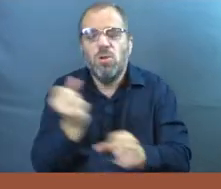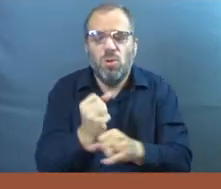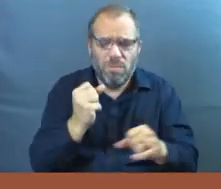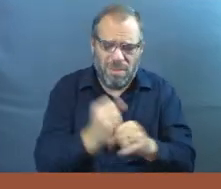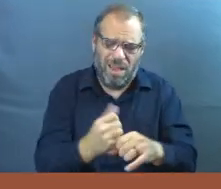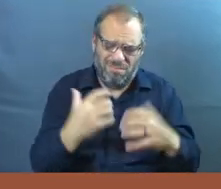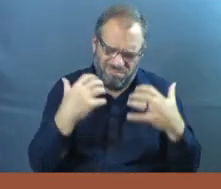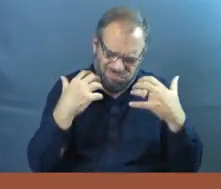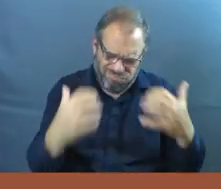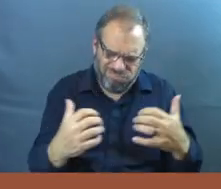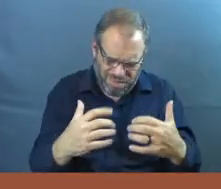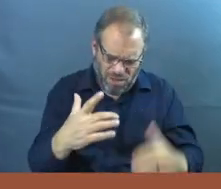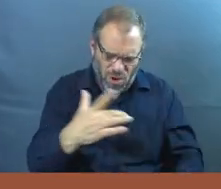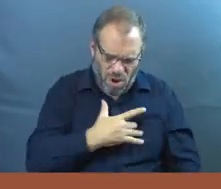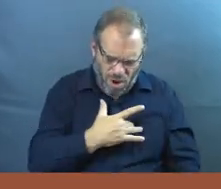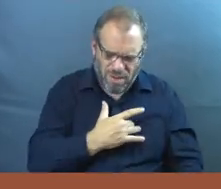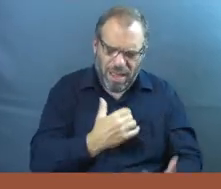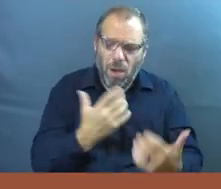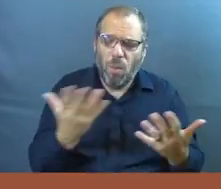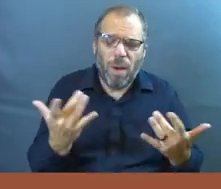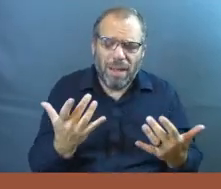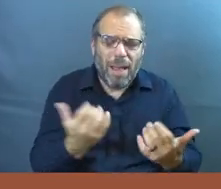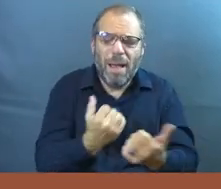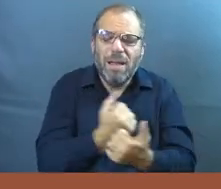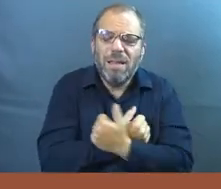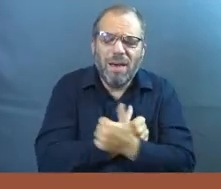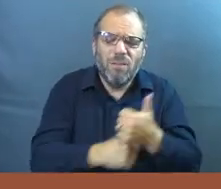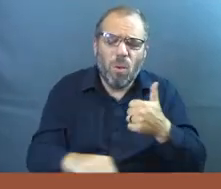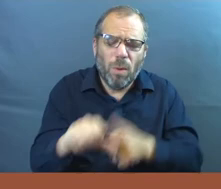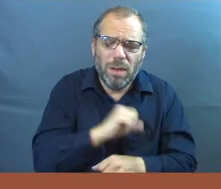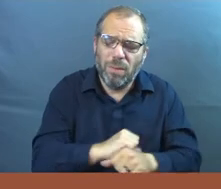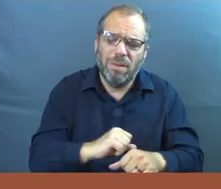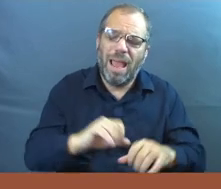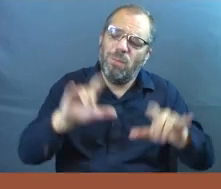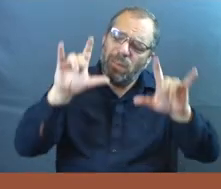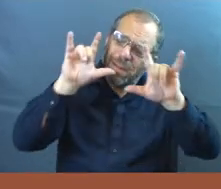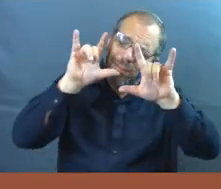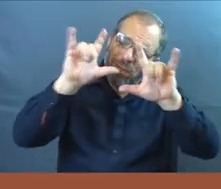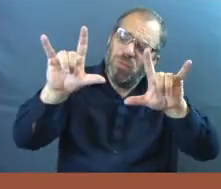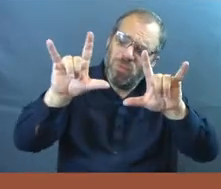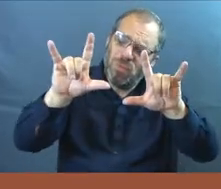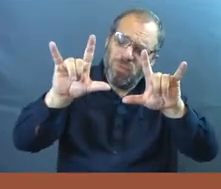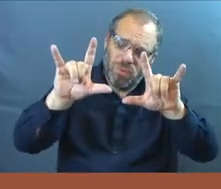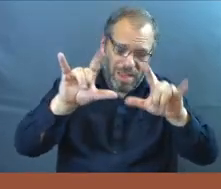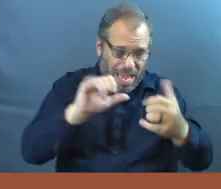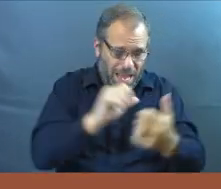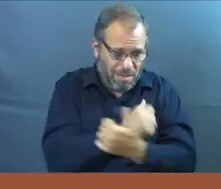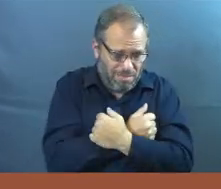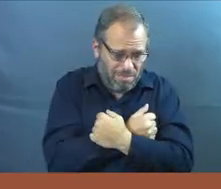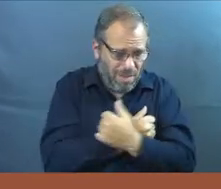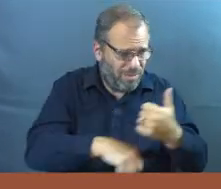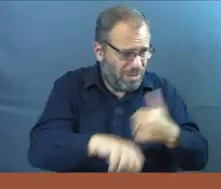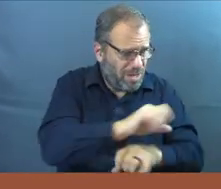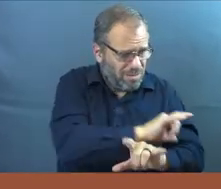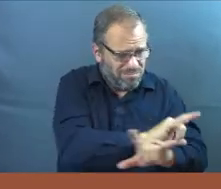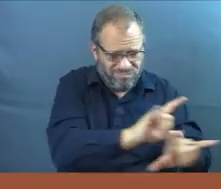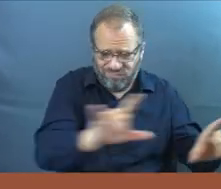made all of us, and your heart was that we would love one another, God, that we would love you, and that we would love each other.